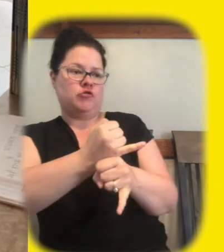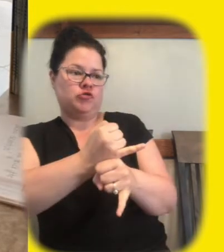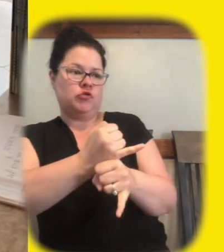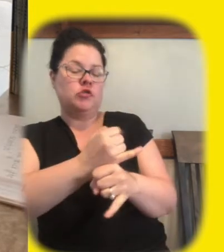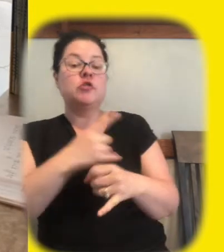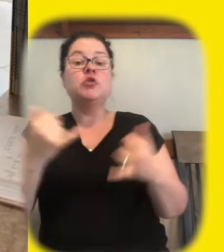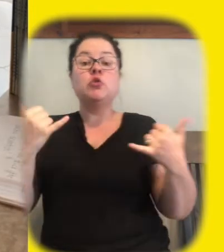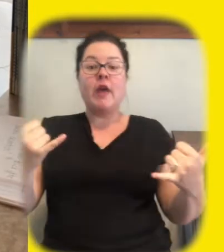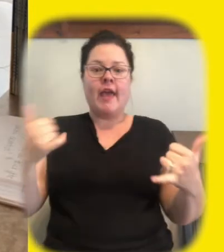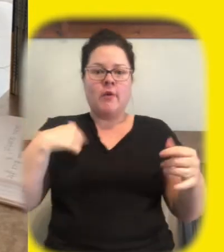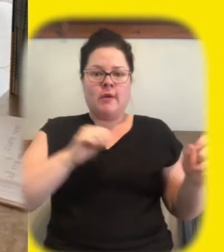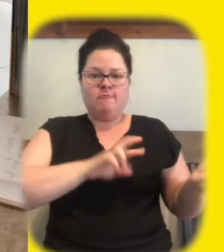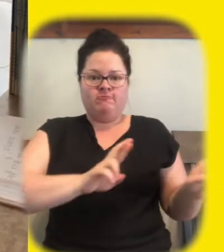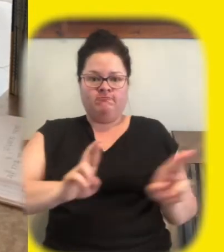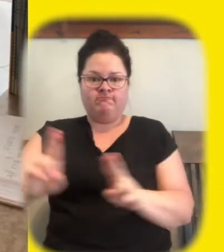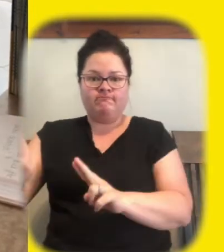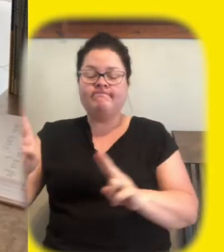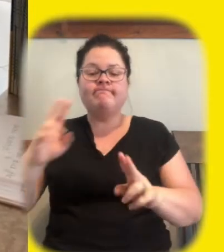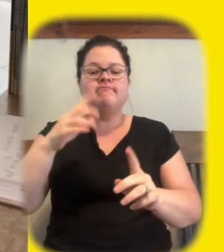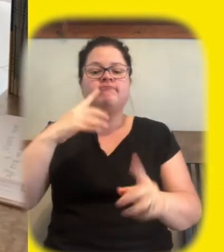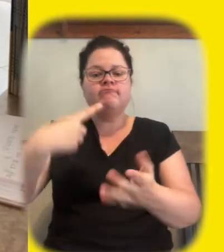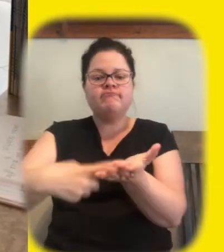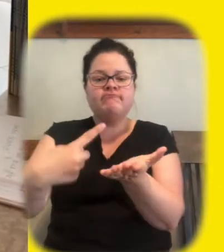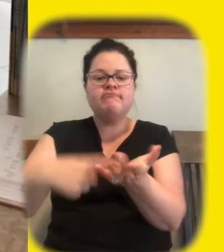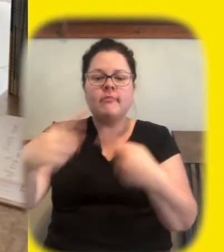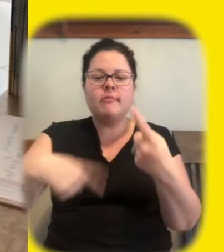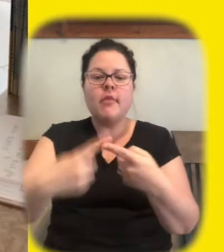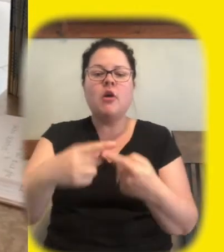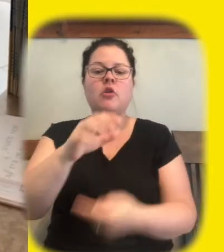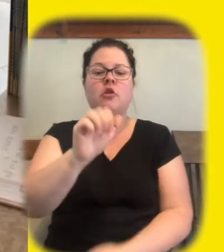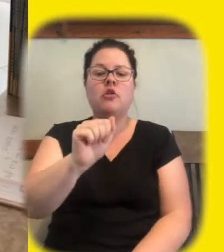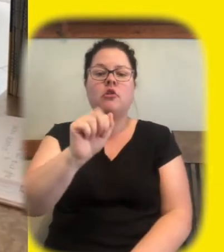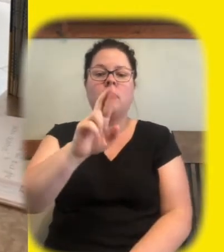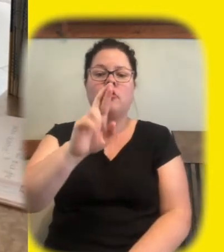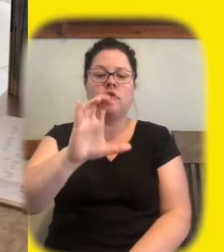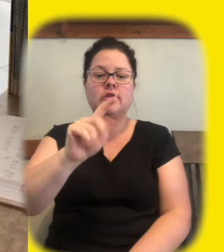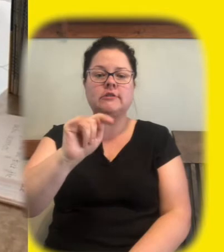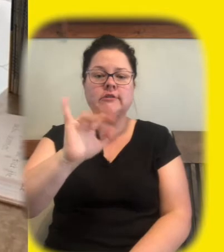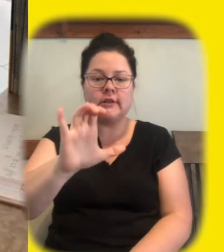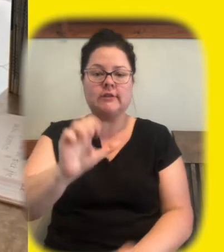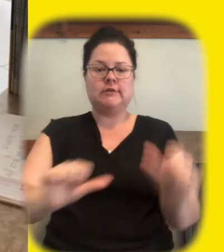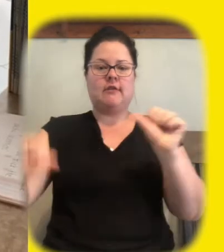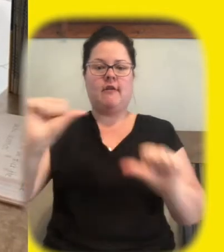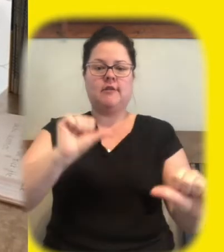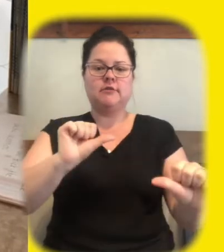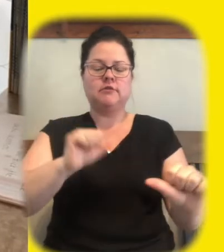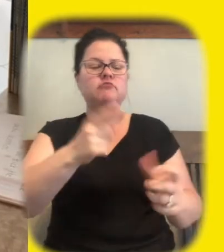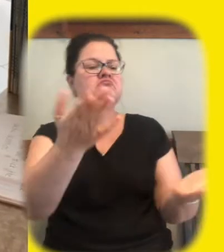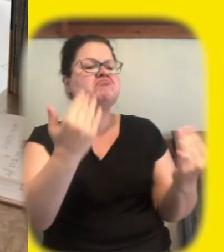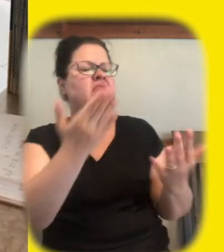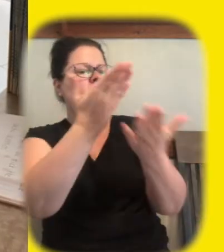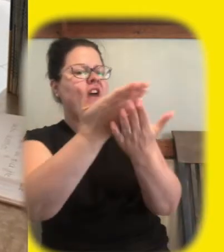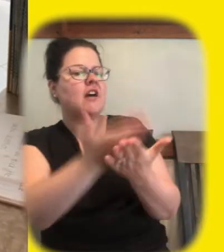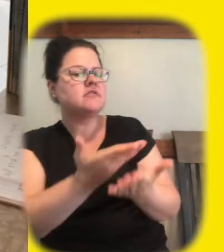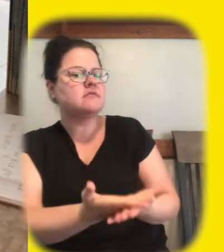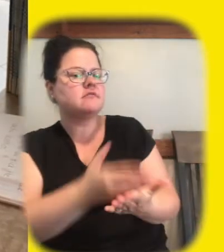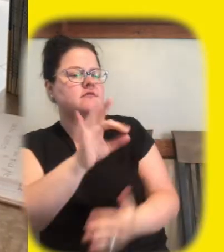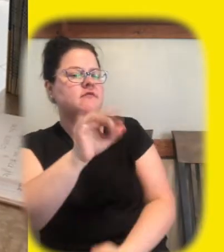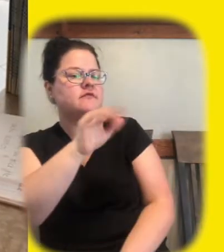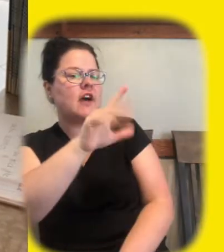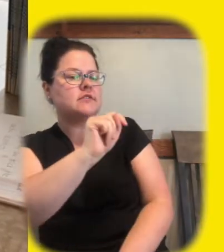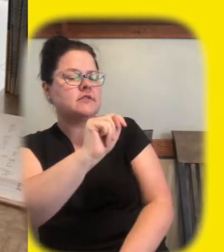arctic science all right so um you have some facts about the arctic